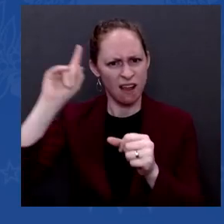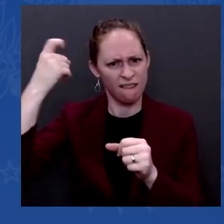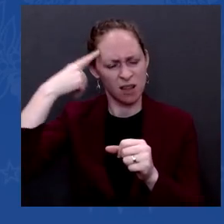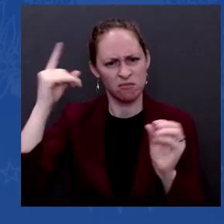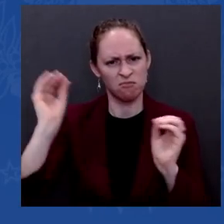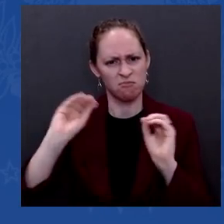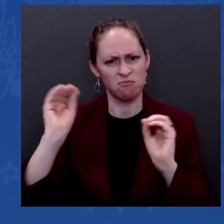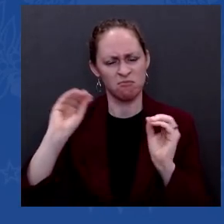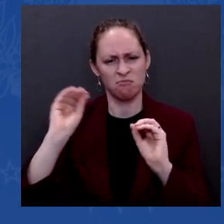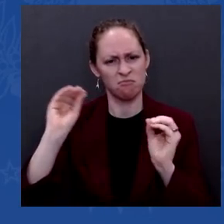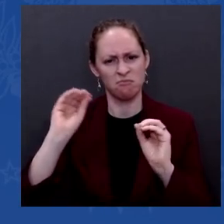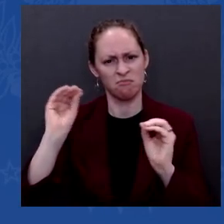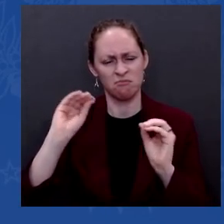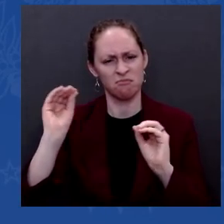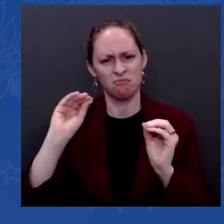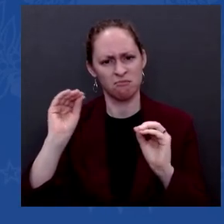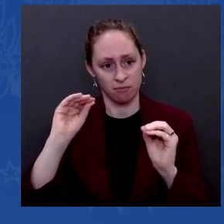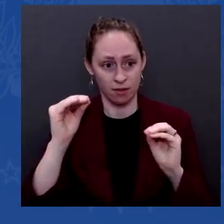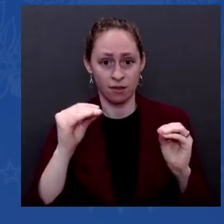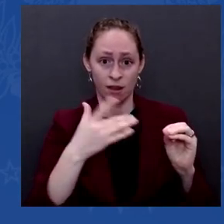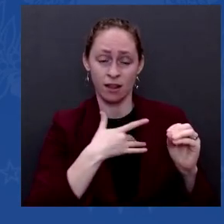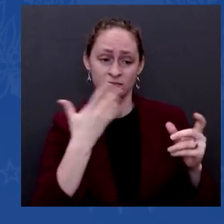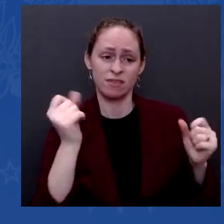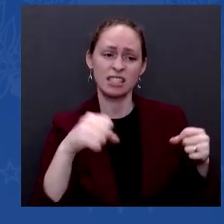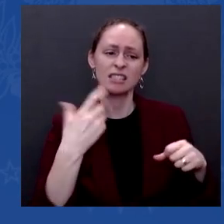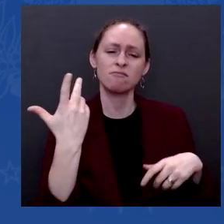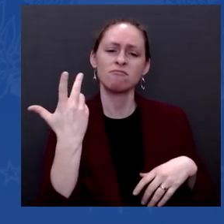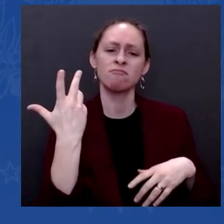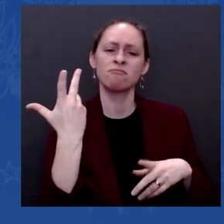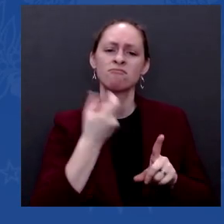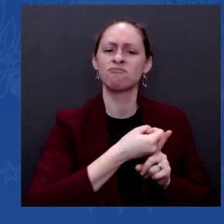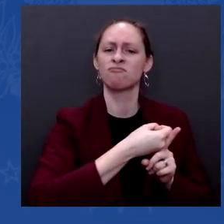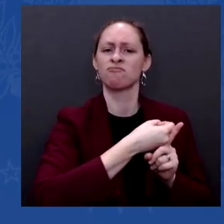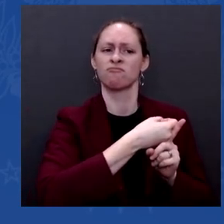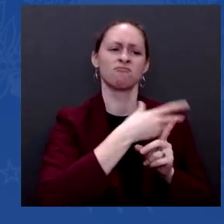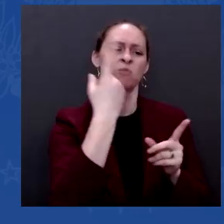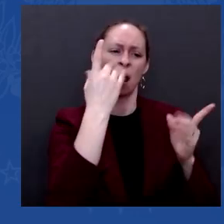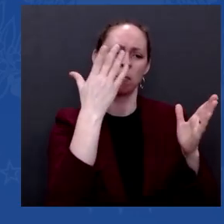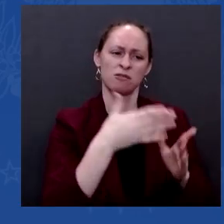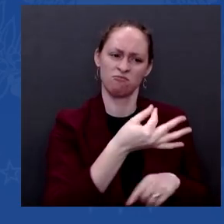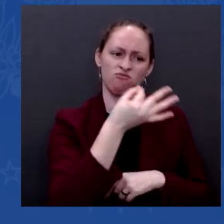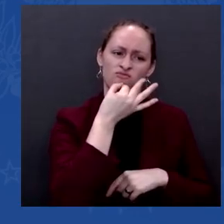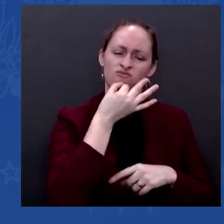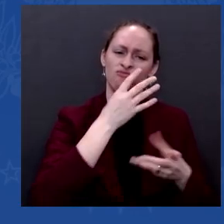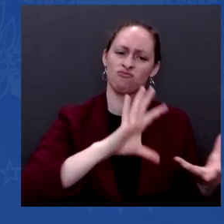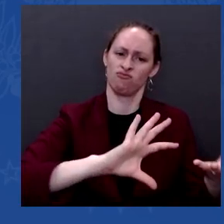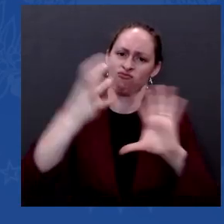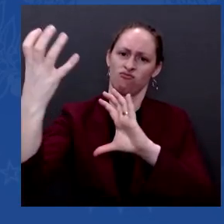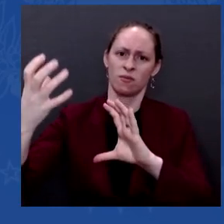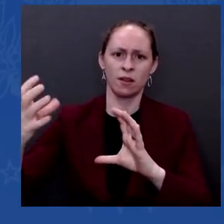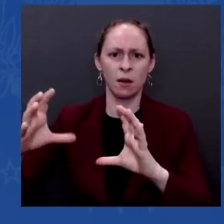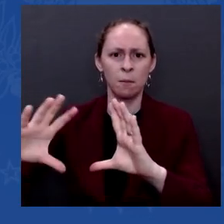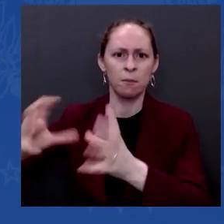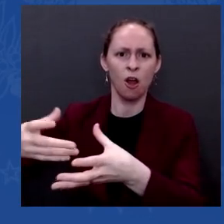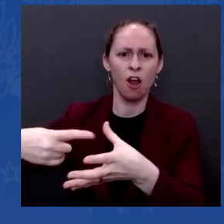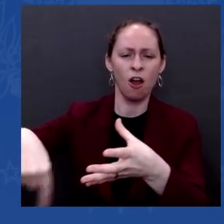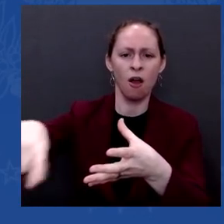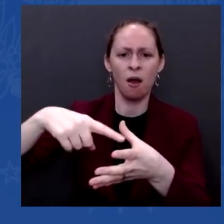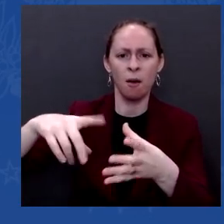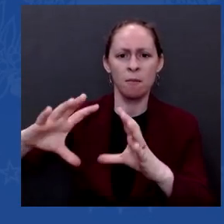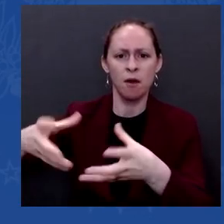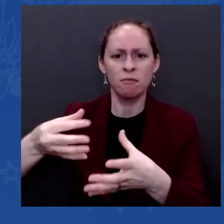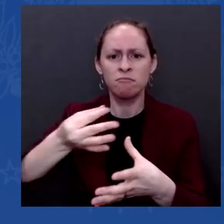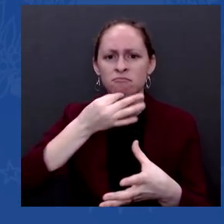thinks should be taken for fear of being defeated in the primary? I've had five Republican senators